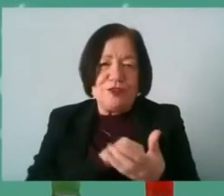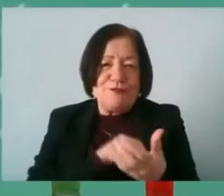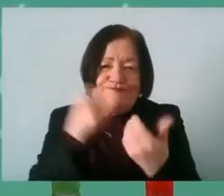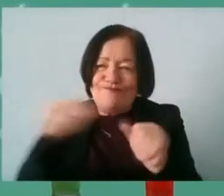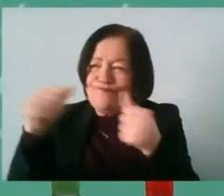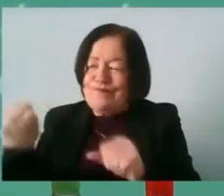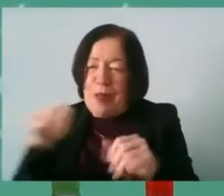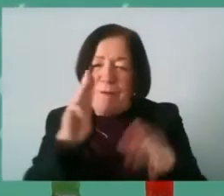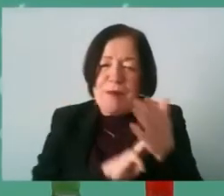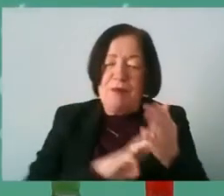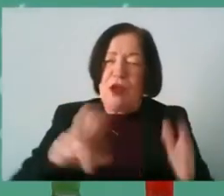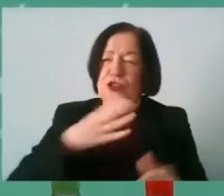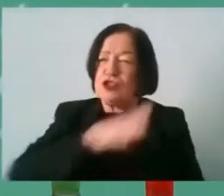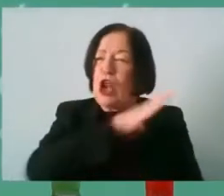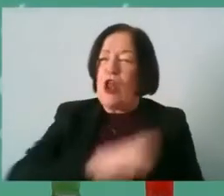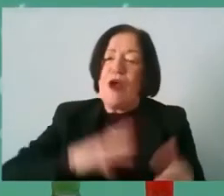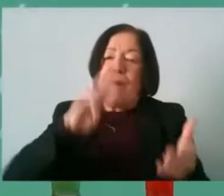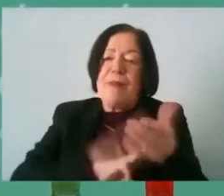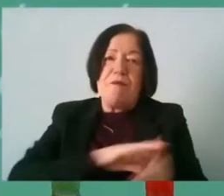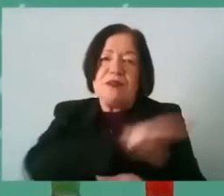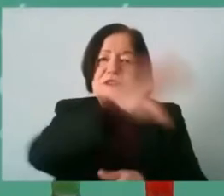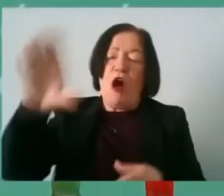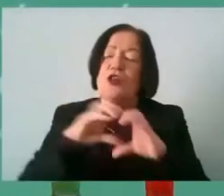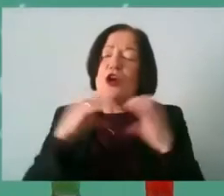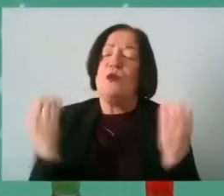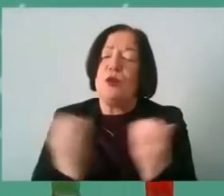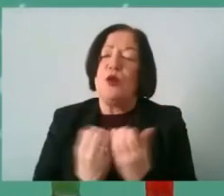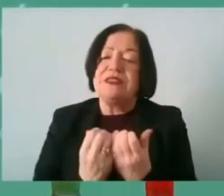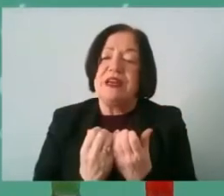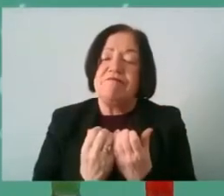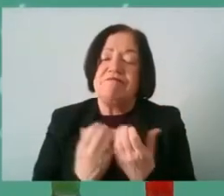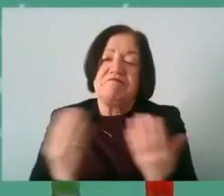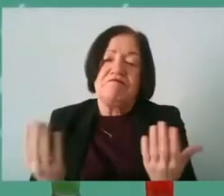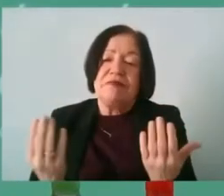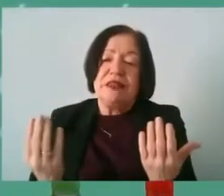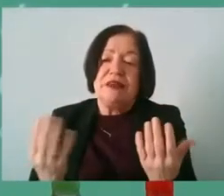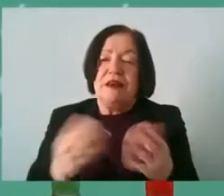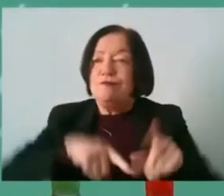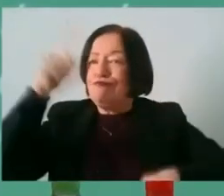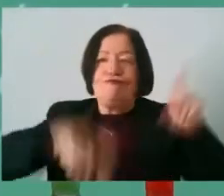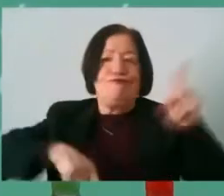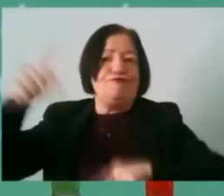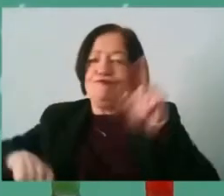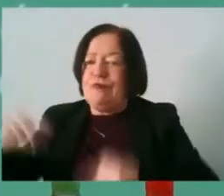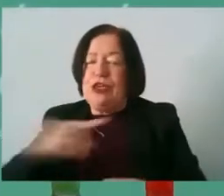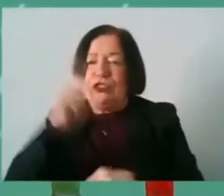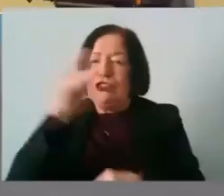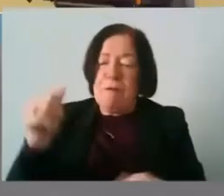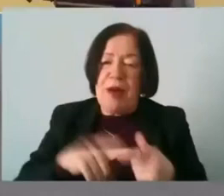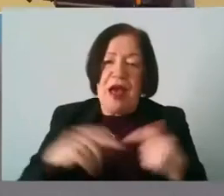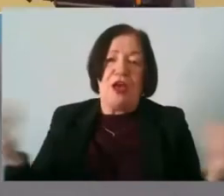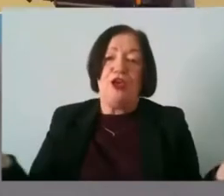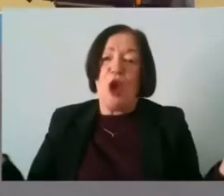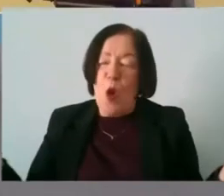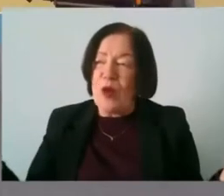not just club members but to members of the wider community um around a range of things zumba yoga you name it there's so